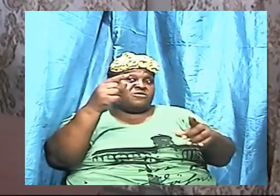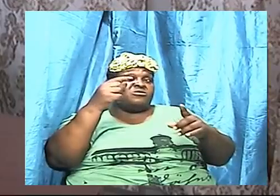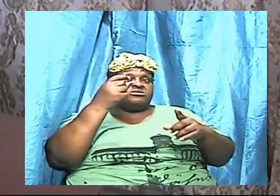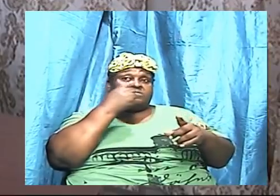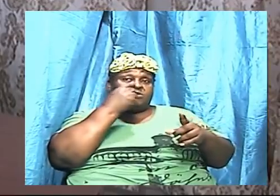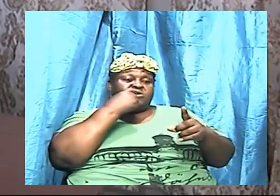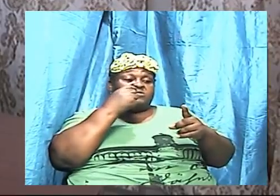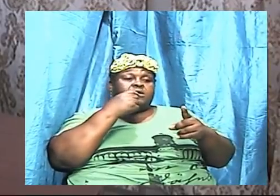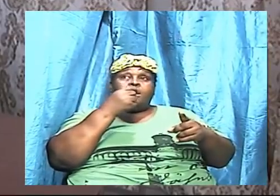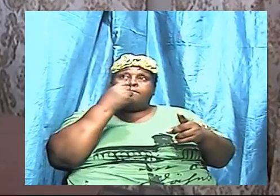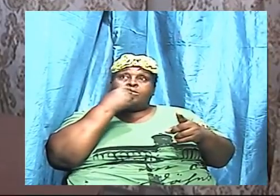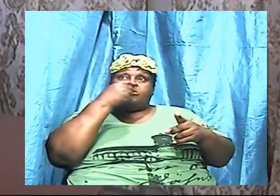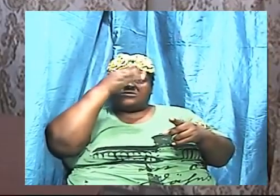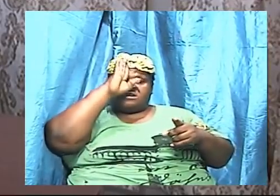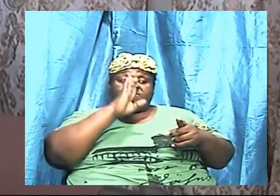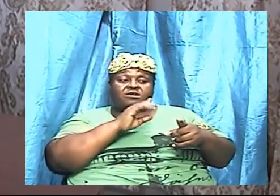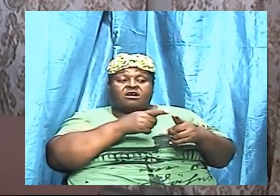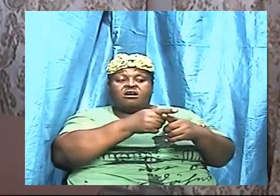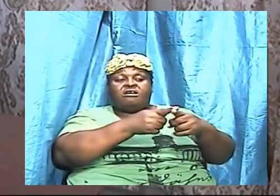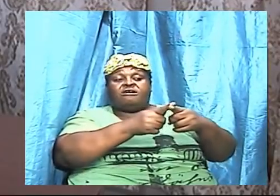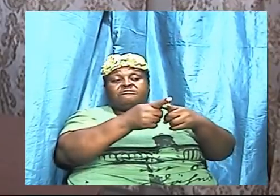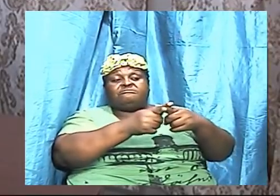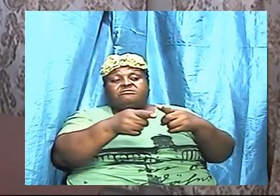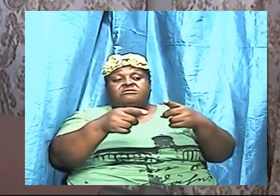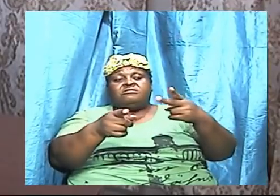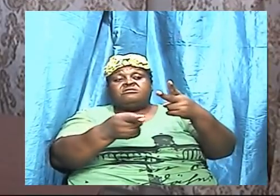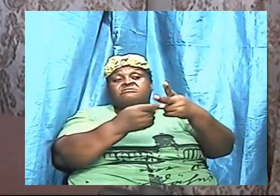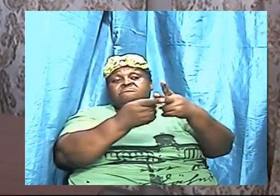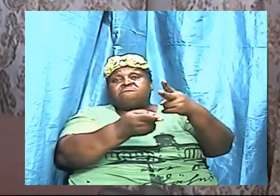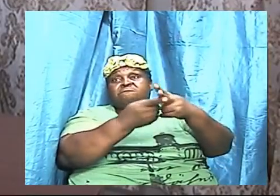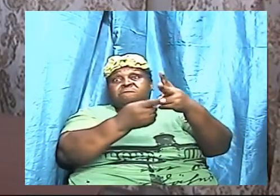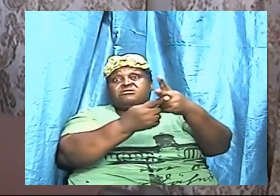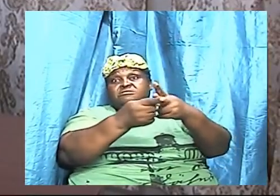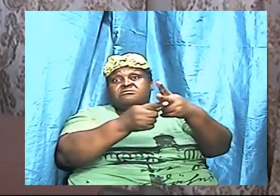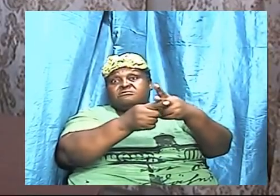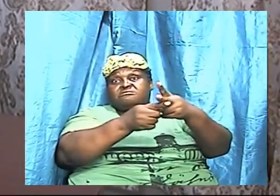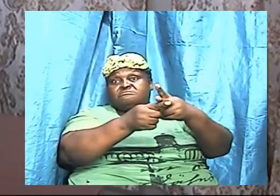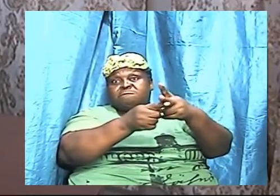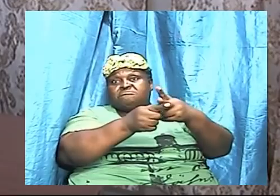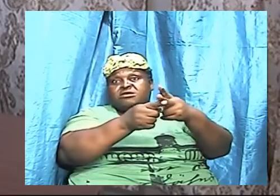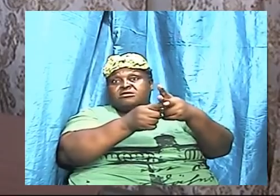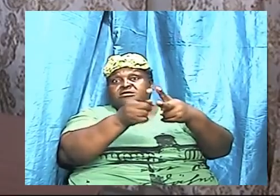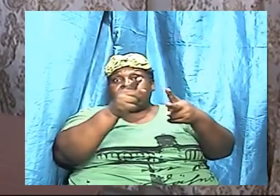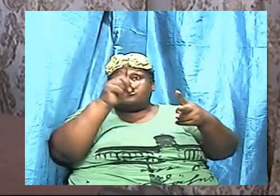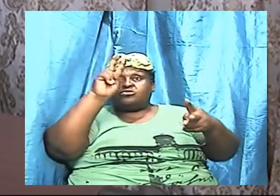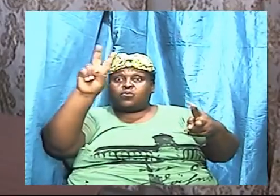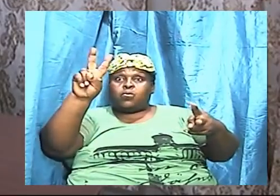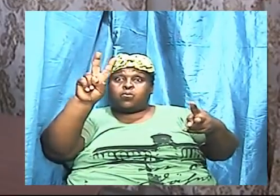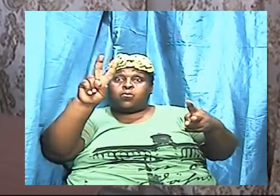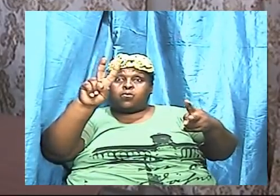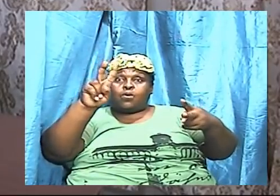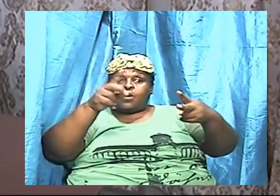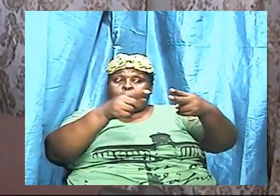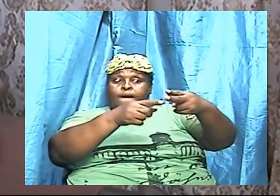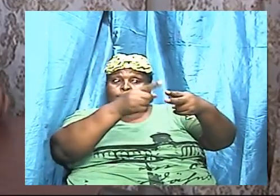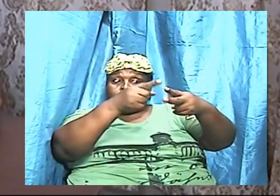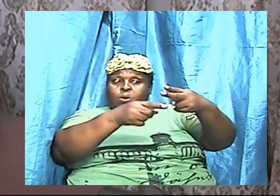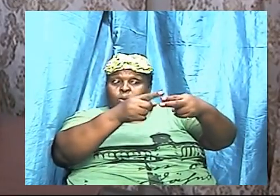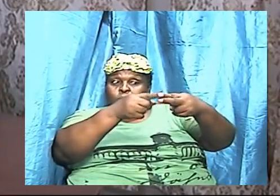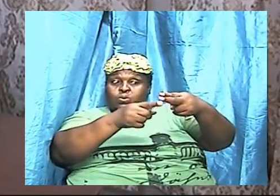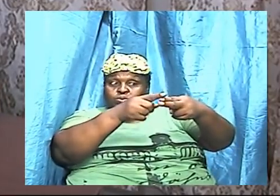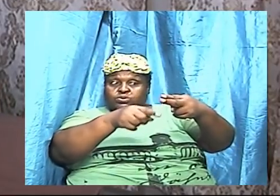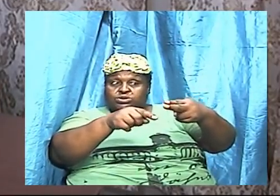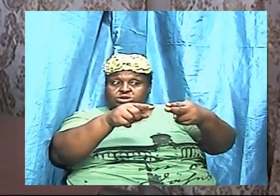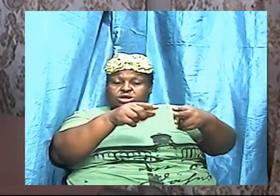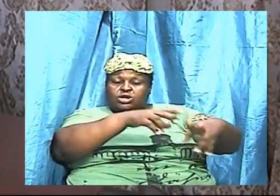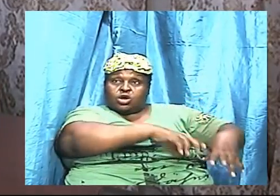the mouth of god the second mouth the mouth of man the two mouthed sword god and man together